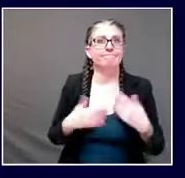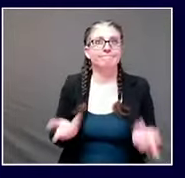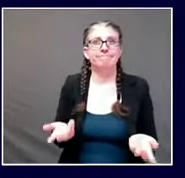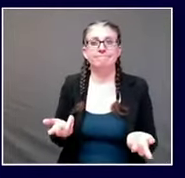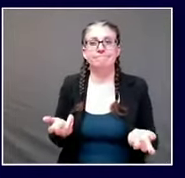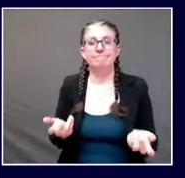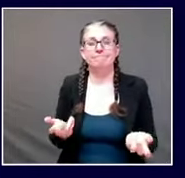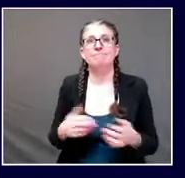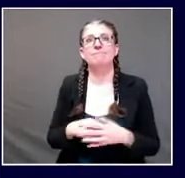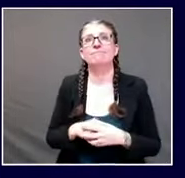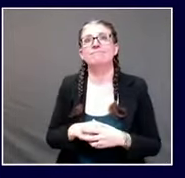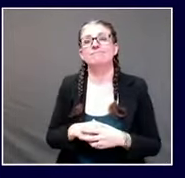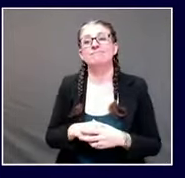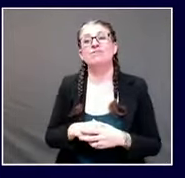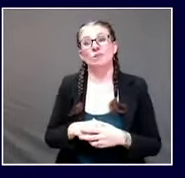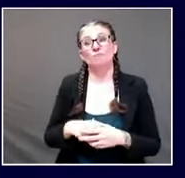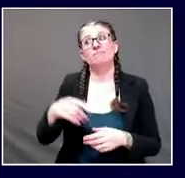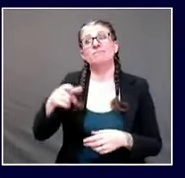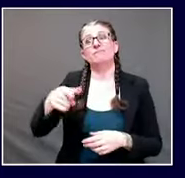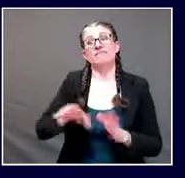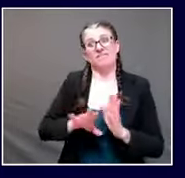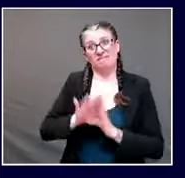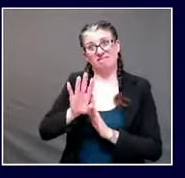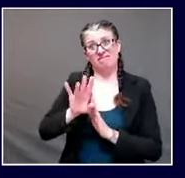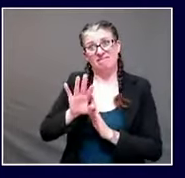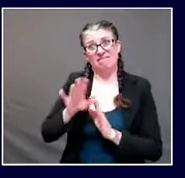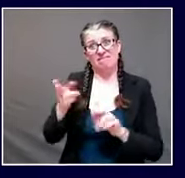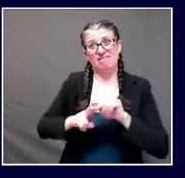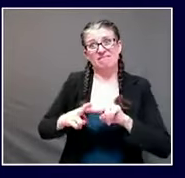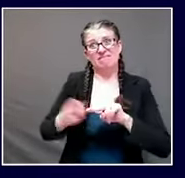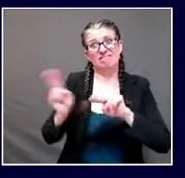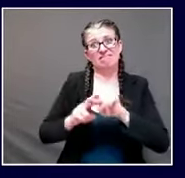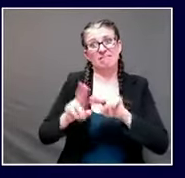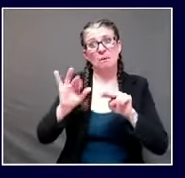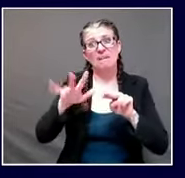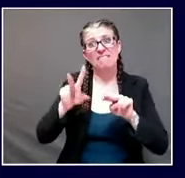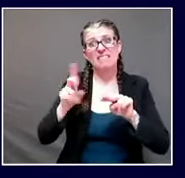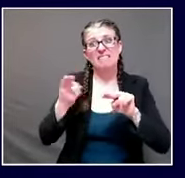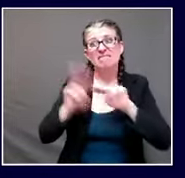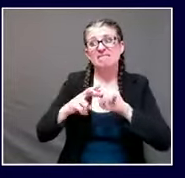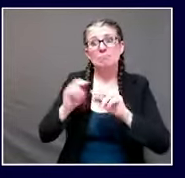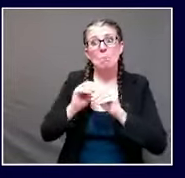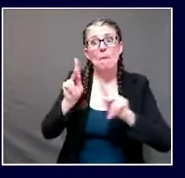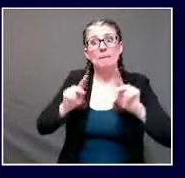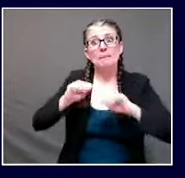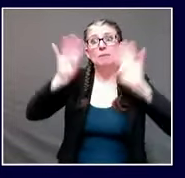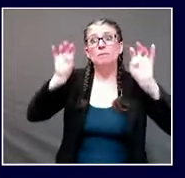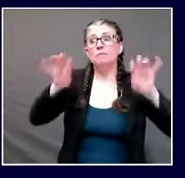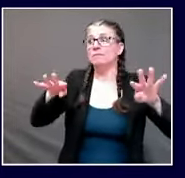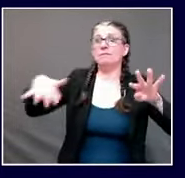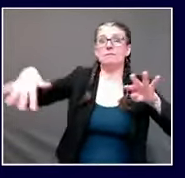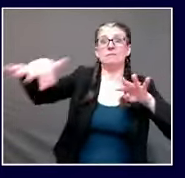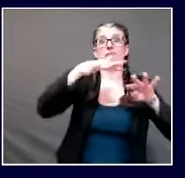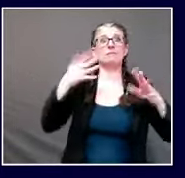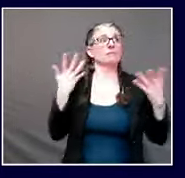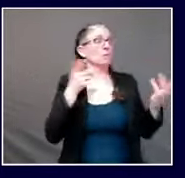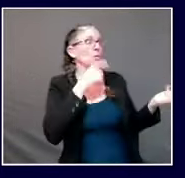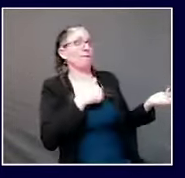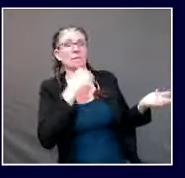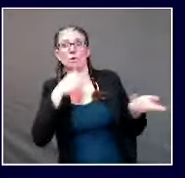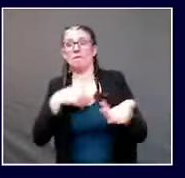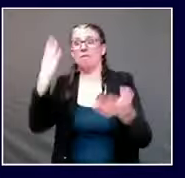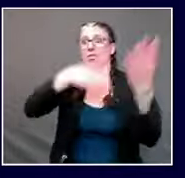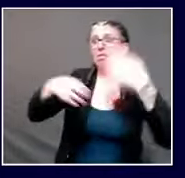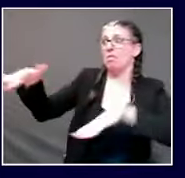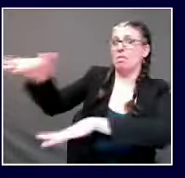there is a risk that transmission could occur could start occurring in a sustained manner within schools thank you